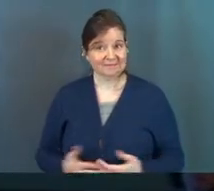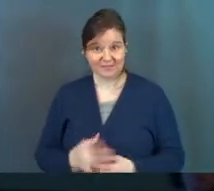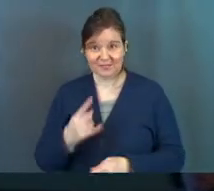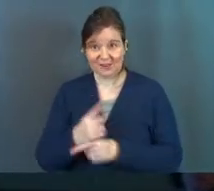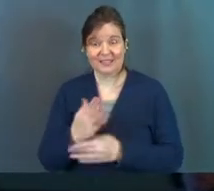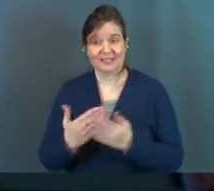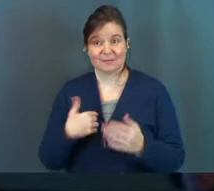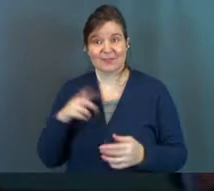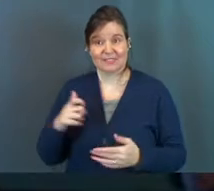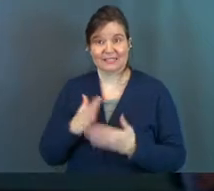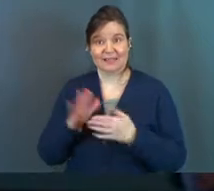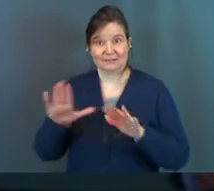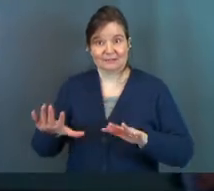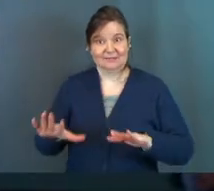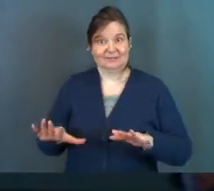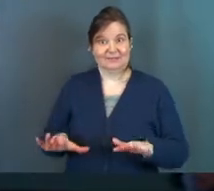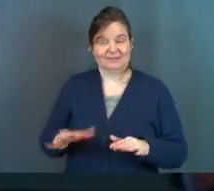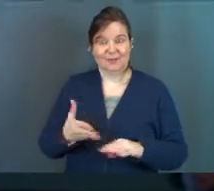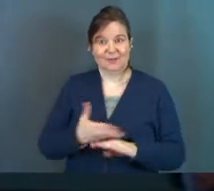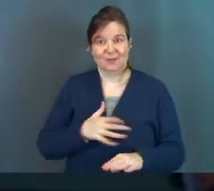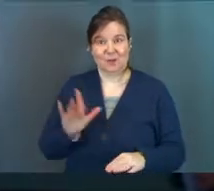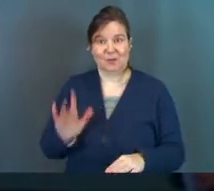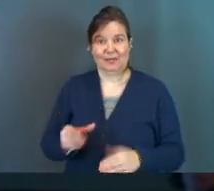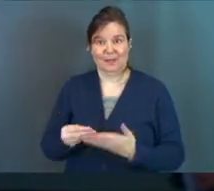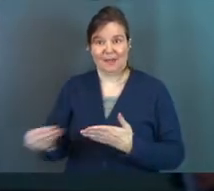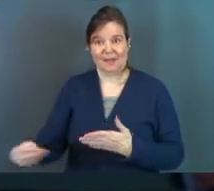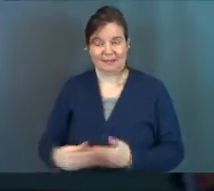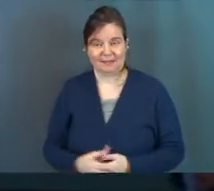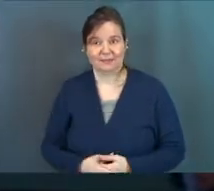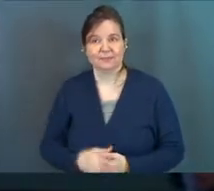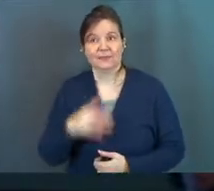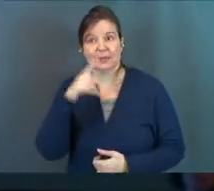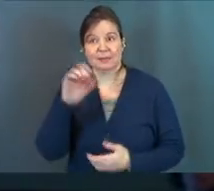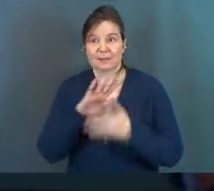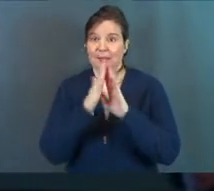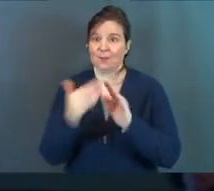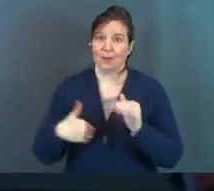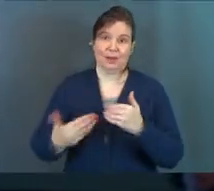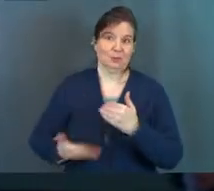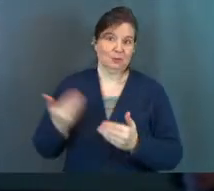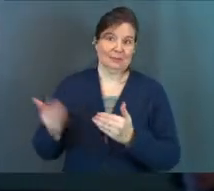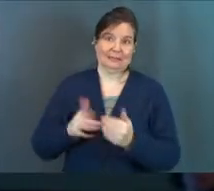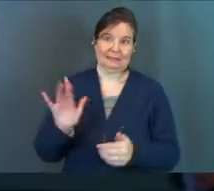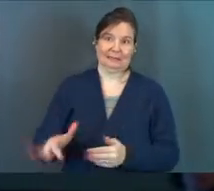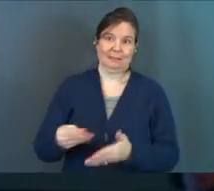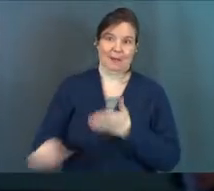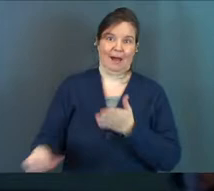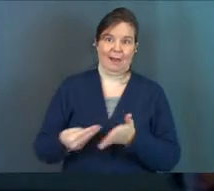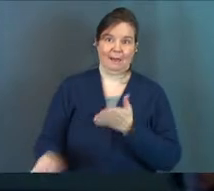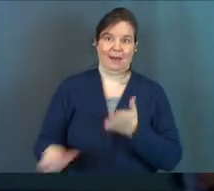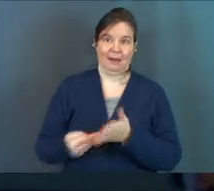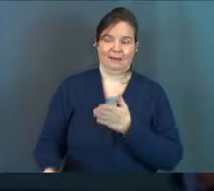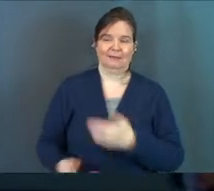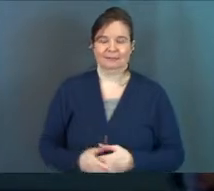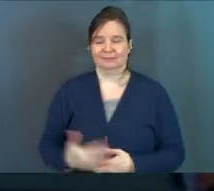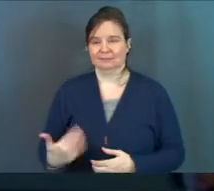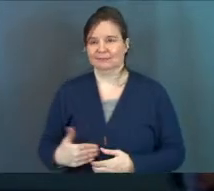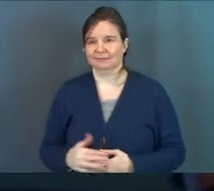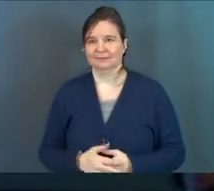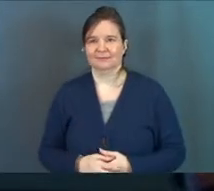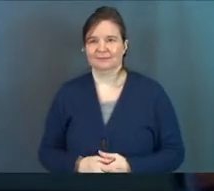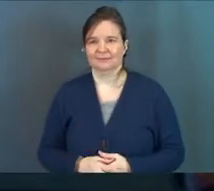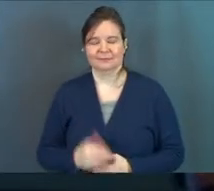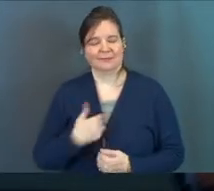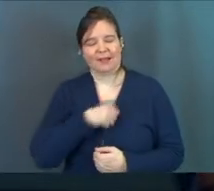All right, some of us need some slowdown steps before we hit by. It's become way too easy. Oh, it's so